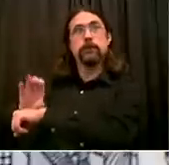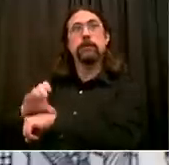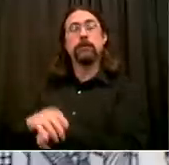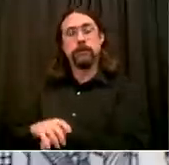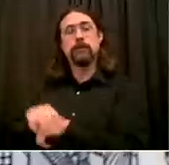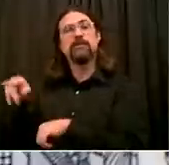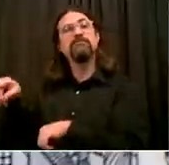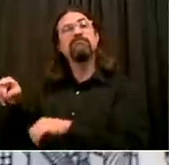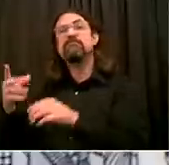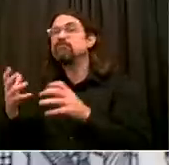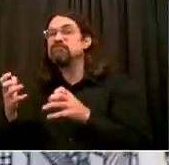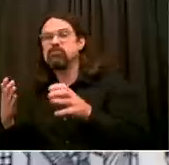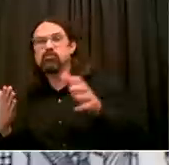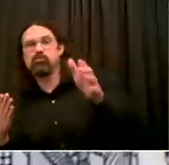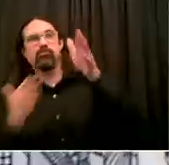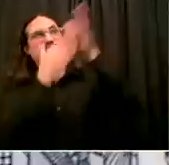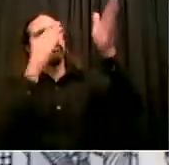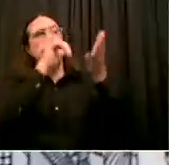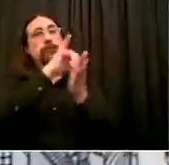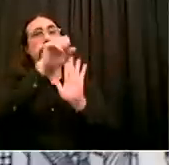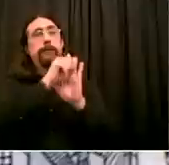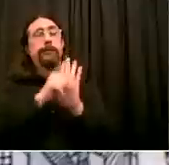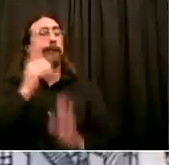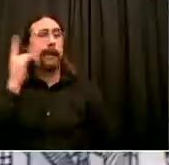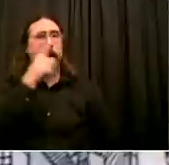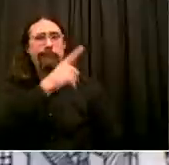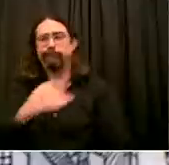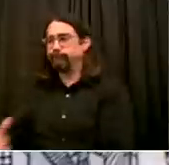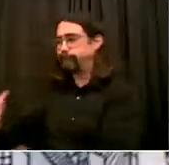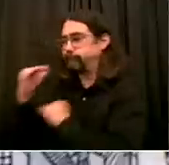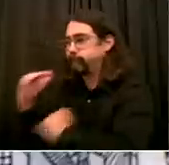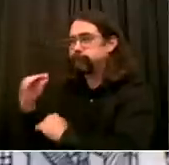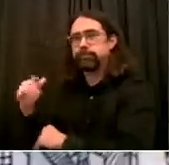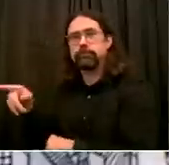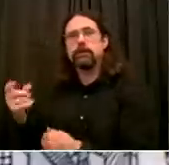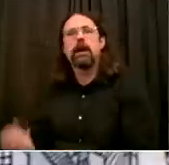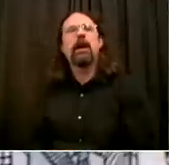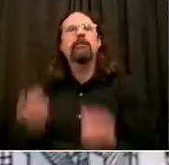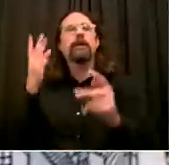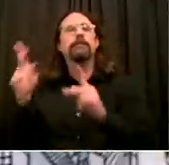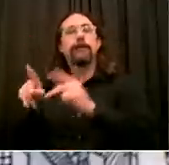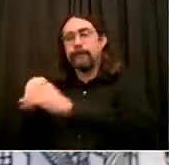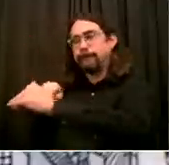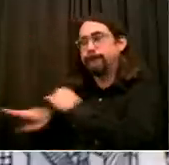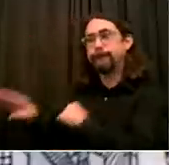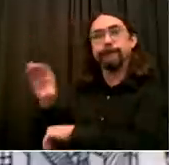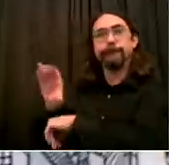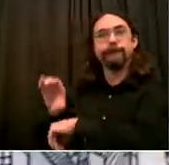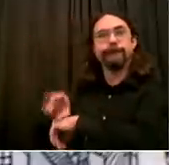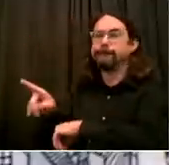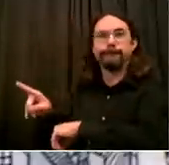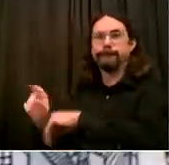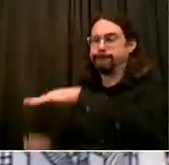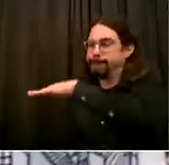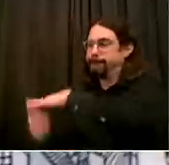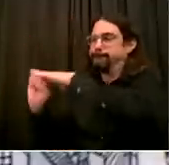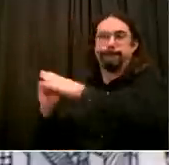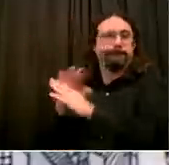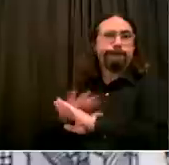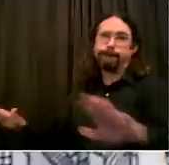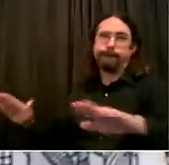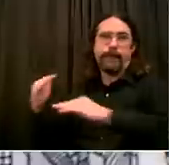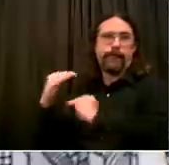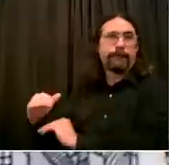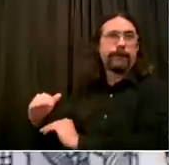that they can reopen earlier than a two-week shutdown? I think the